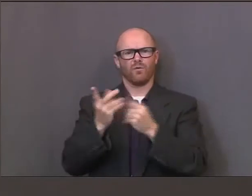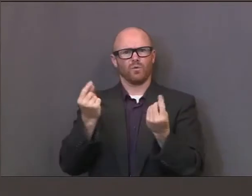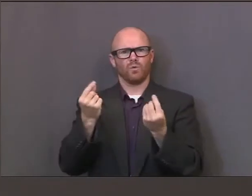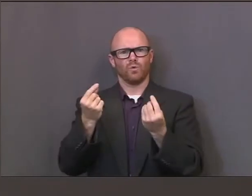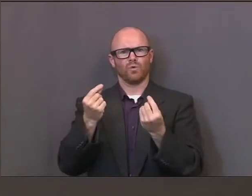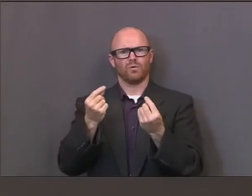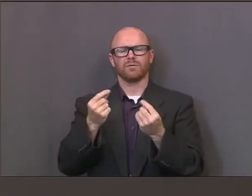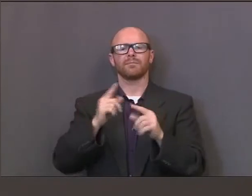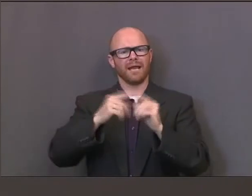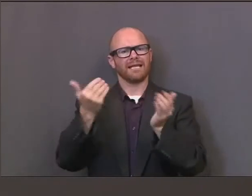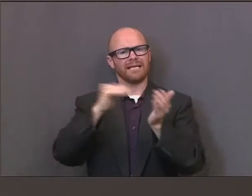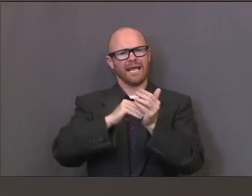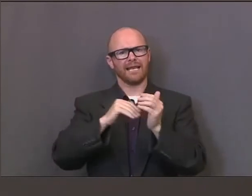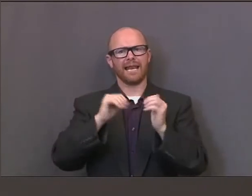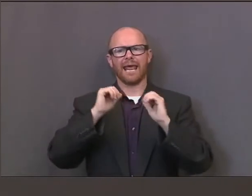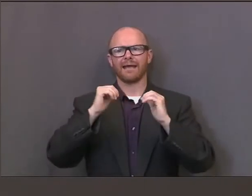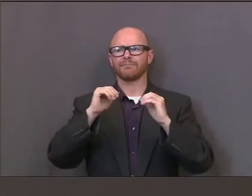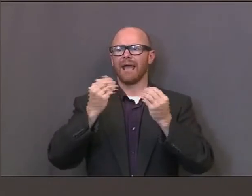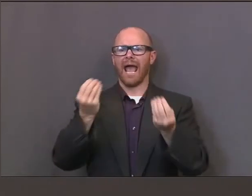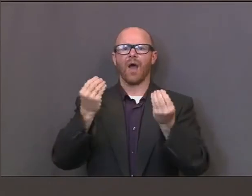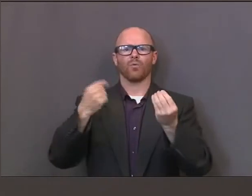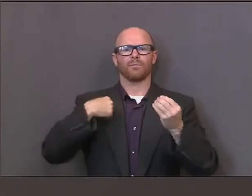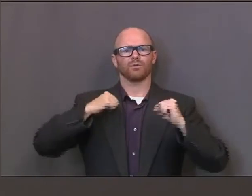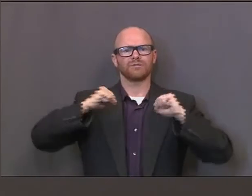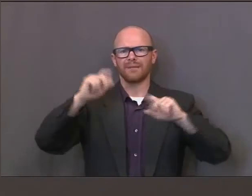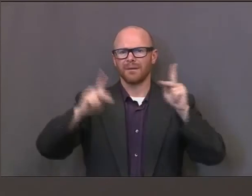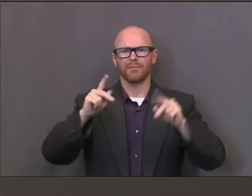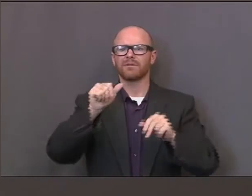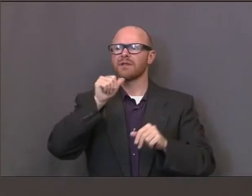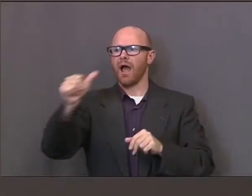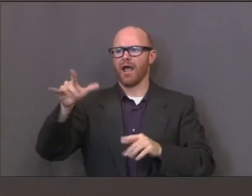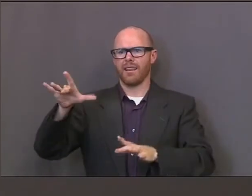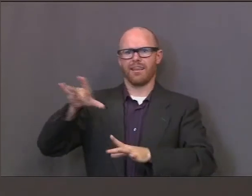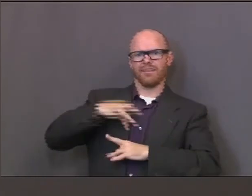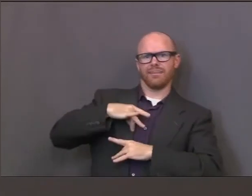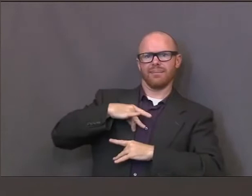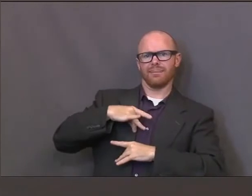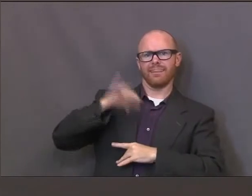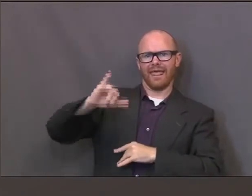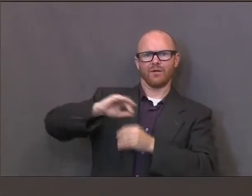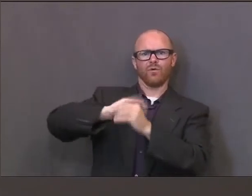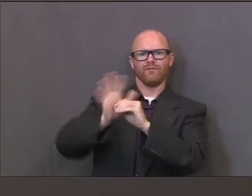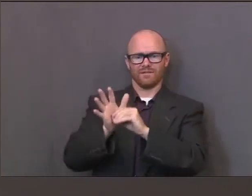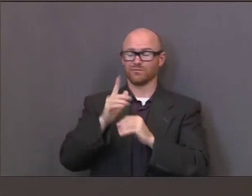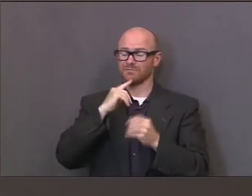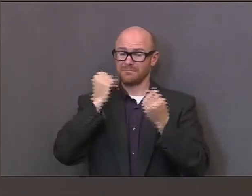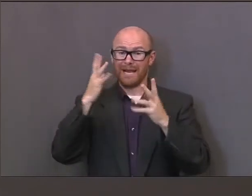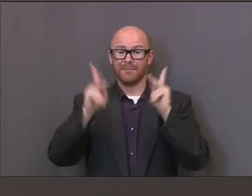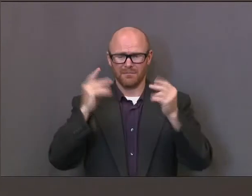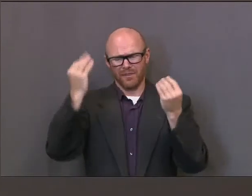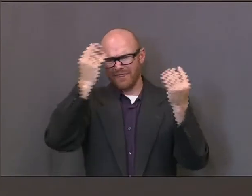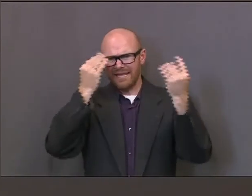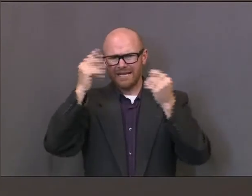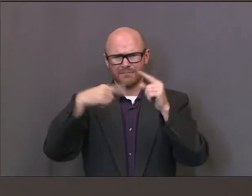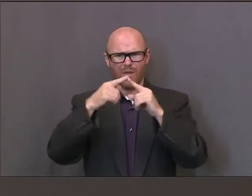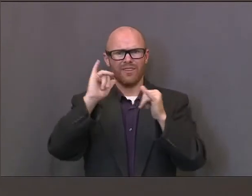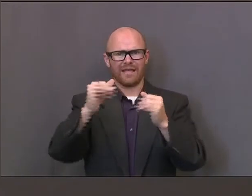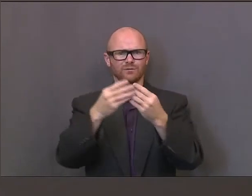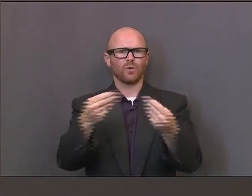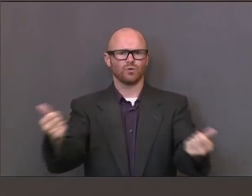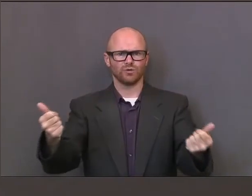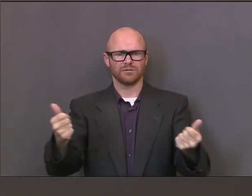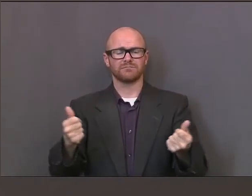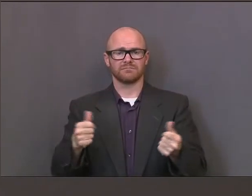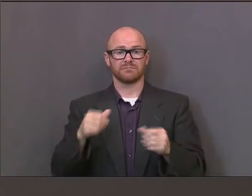inoculate us against catching the virus. So a lot of efforts in many areas out there trying to find a solution with medicine.